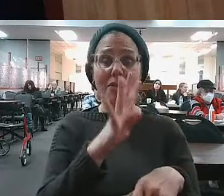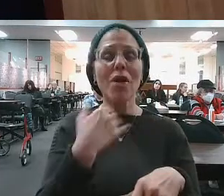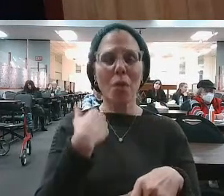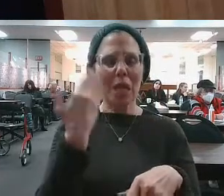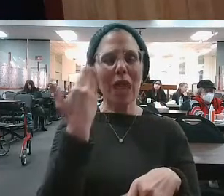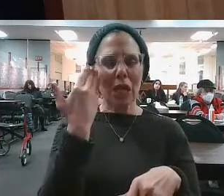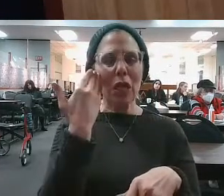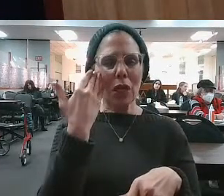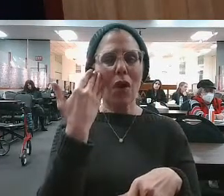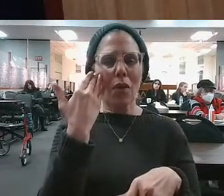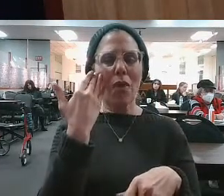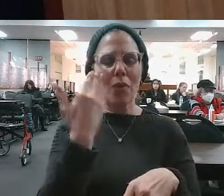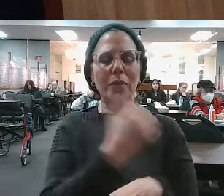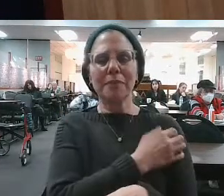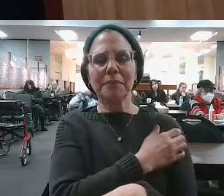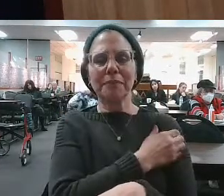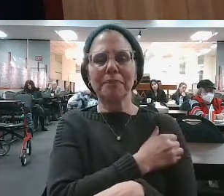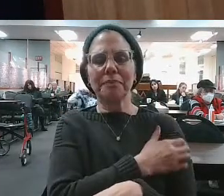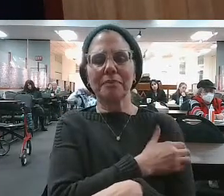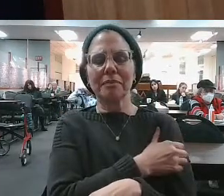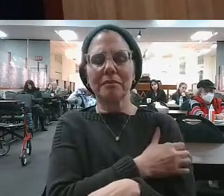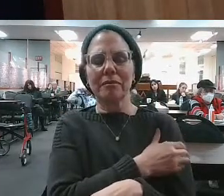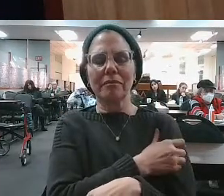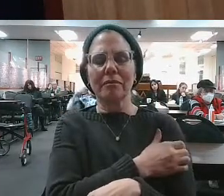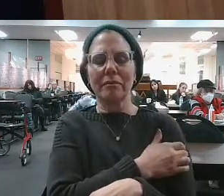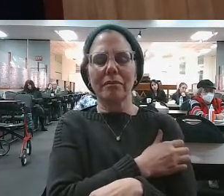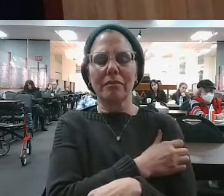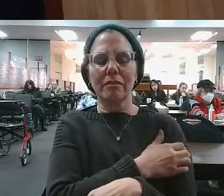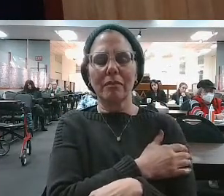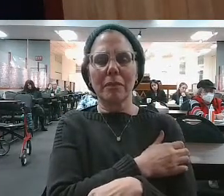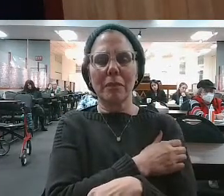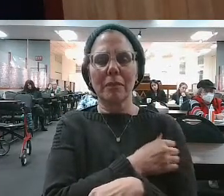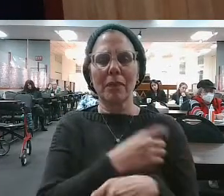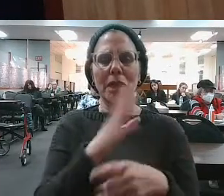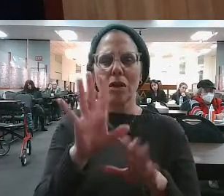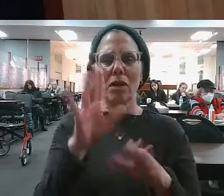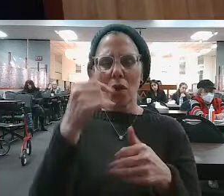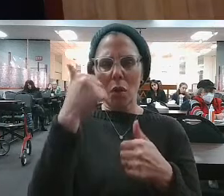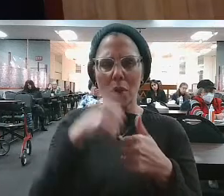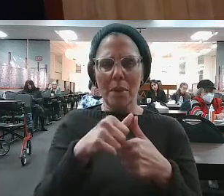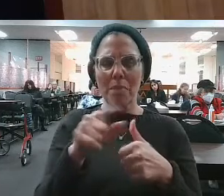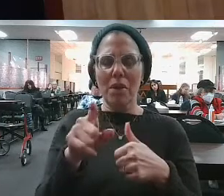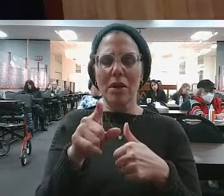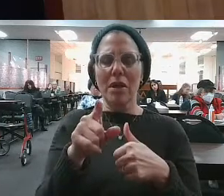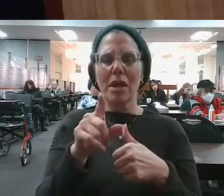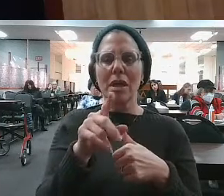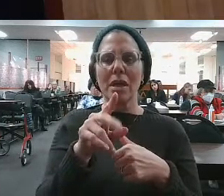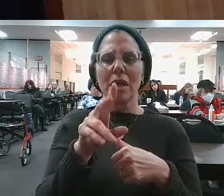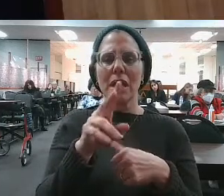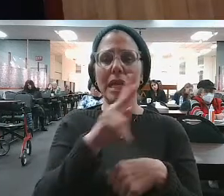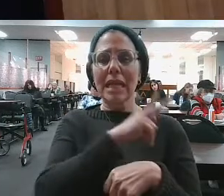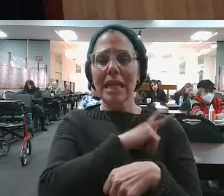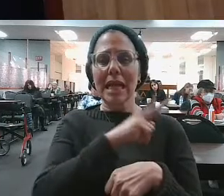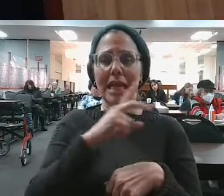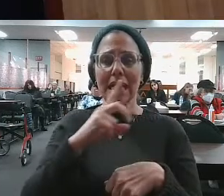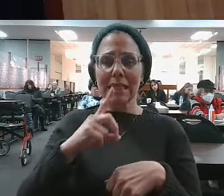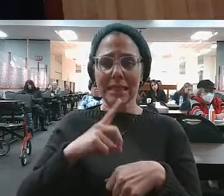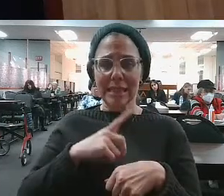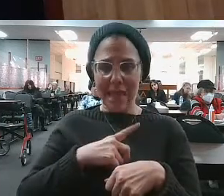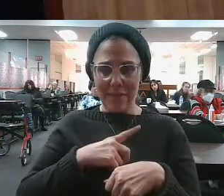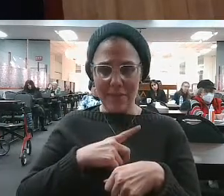David HaMelech is coronated by Shmuel Hanavi while Sha'ol is still king. King,